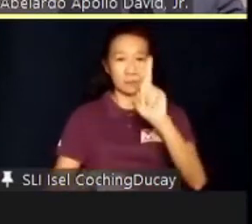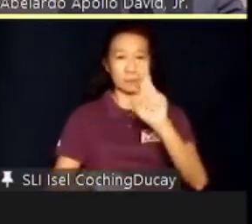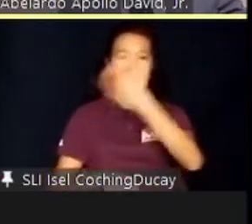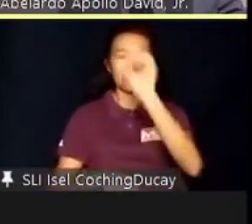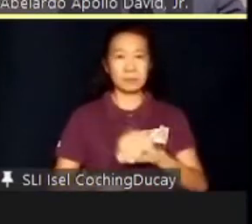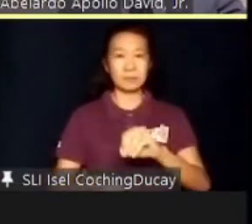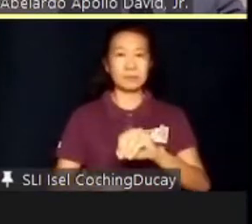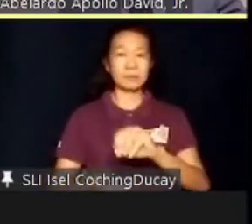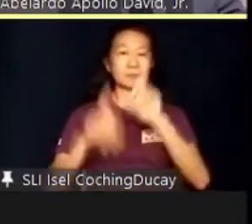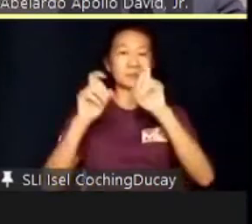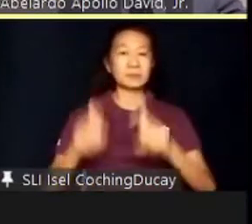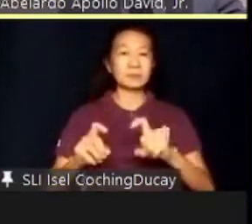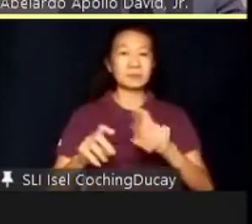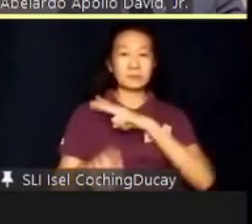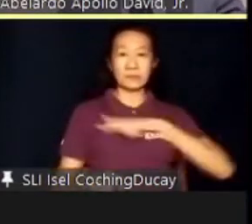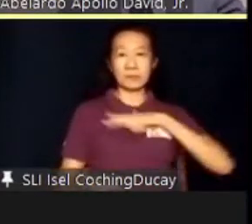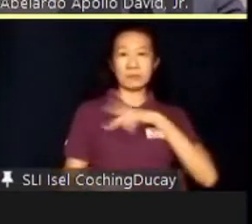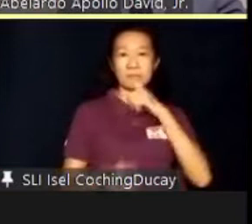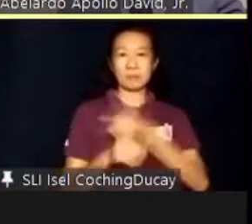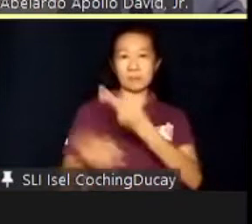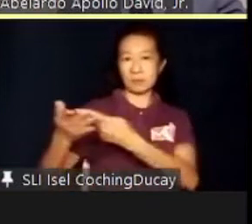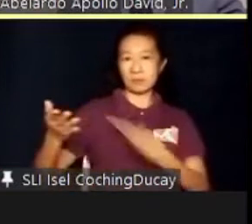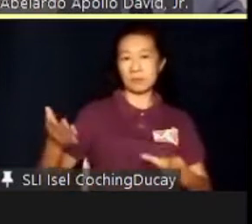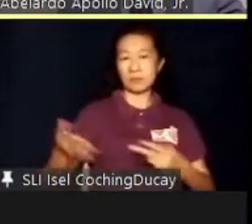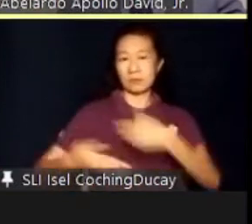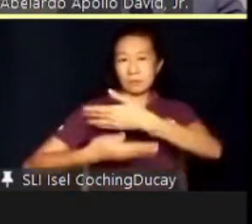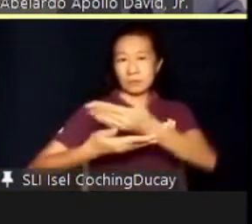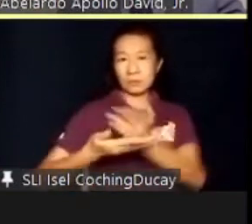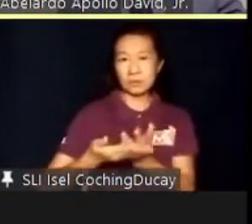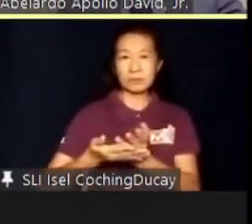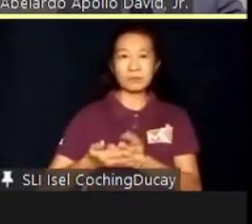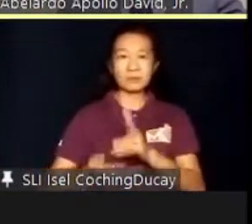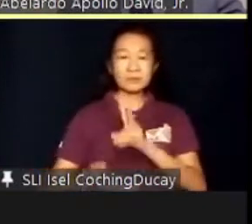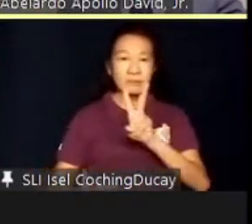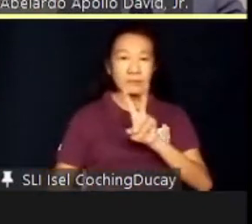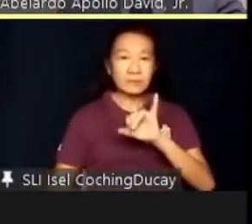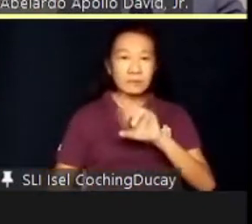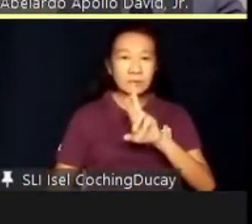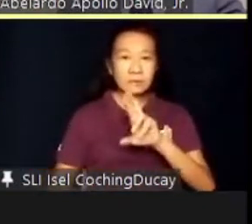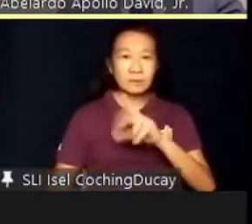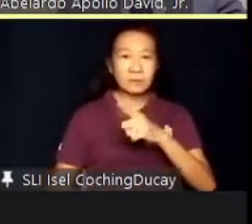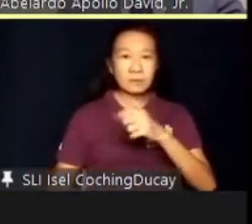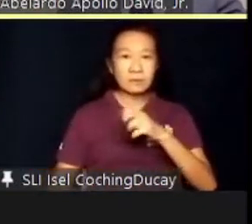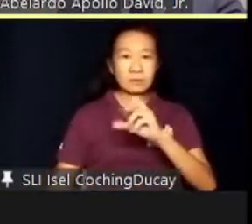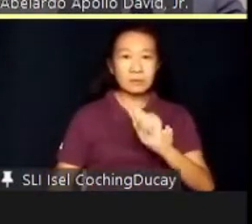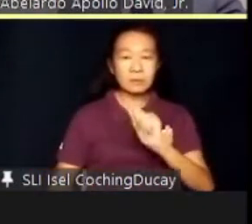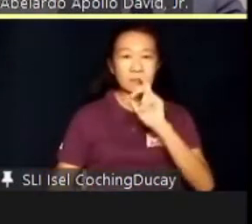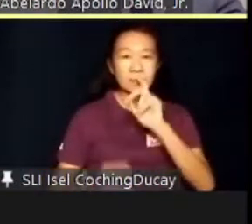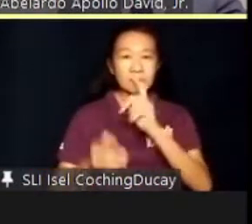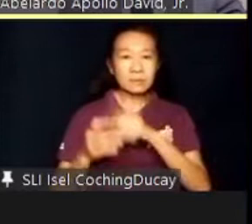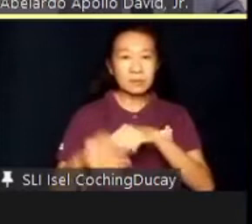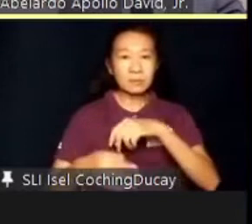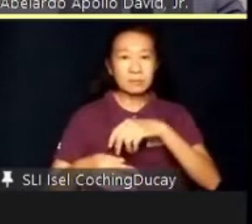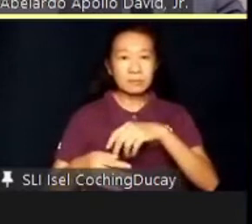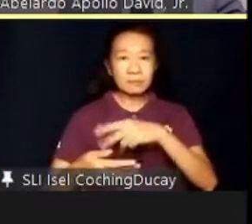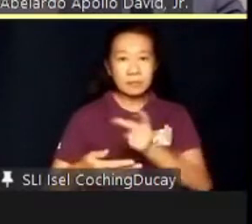the assessed value of real property and a certain portion of Virginia-type cigarette taxes should be earmarked for projects